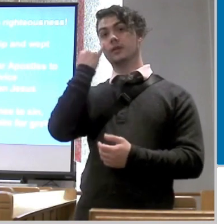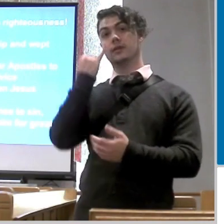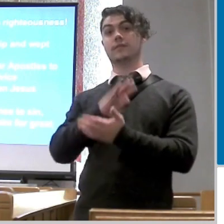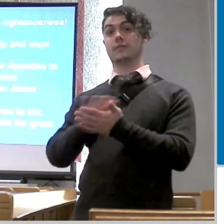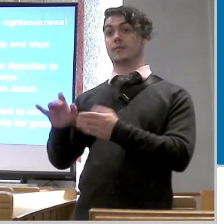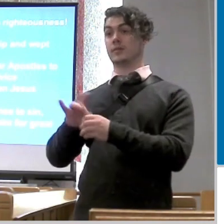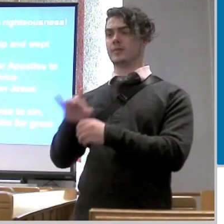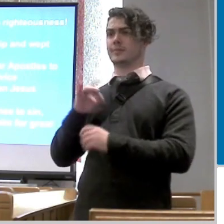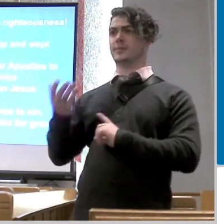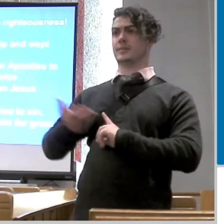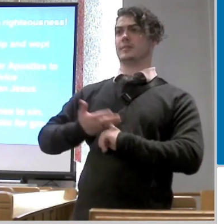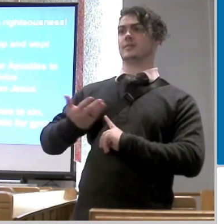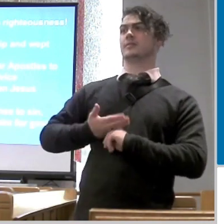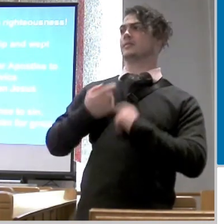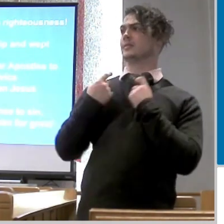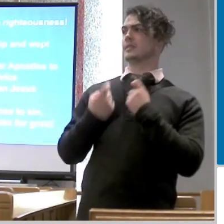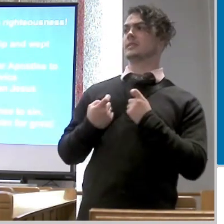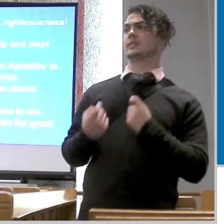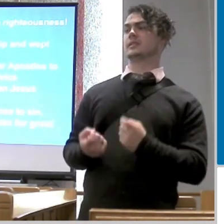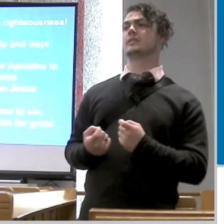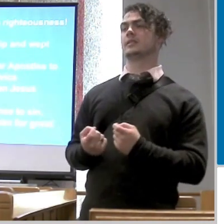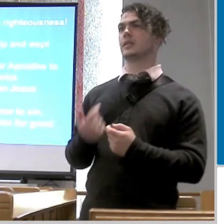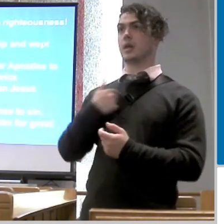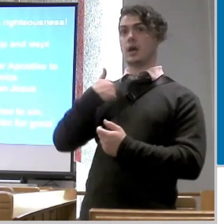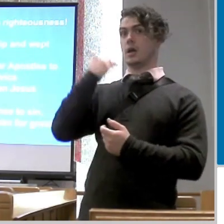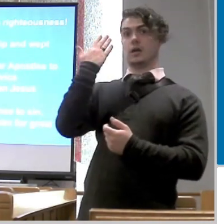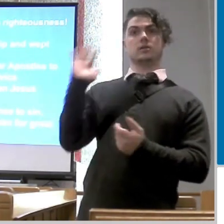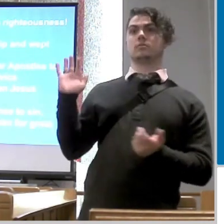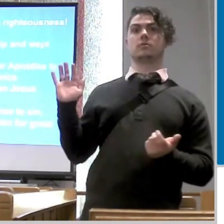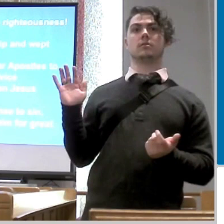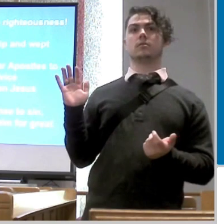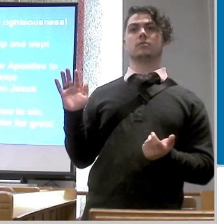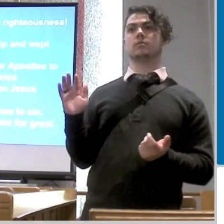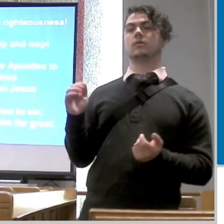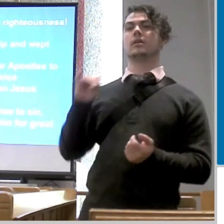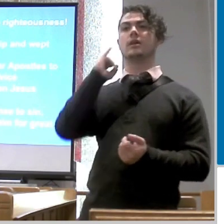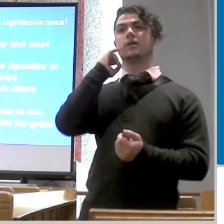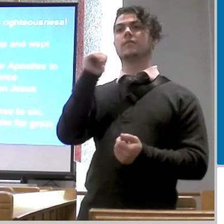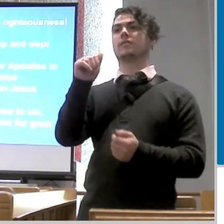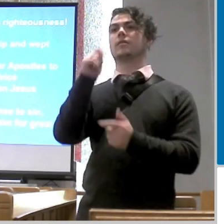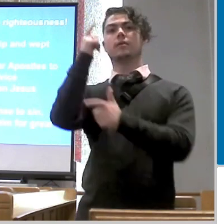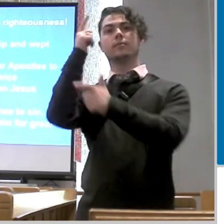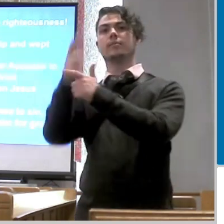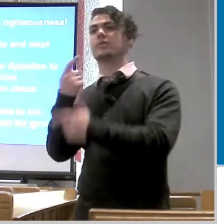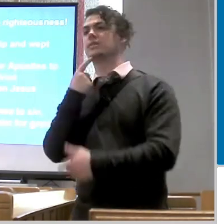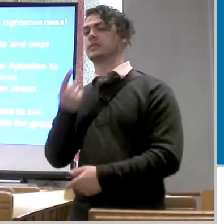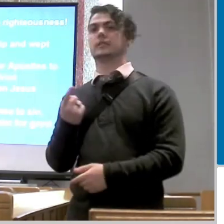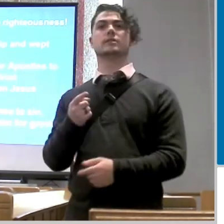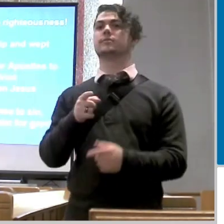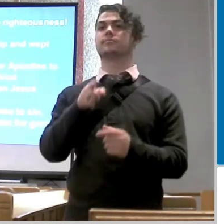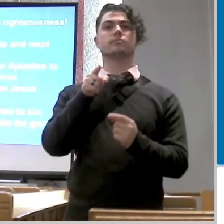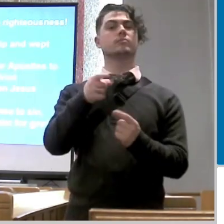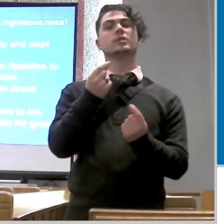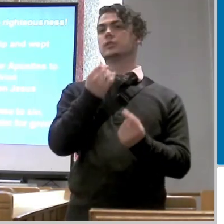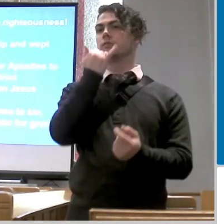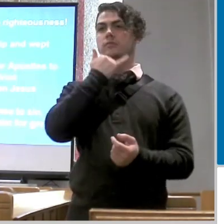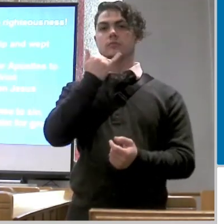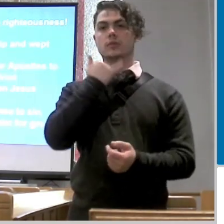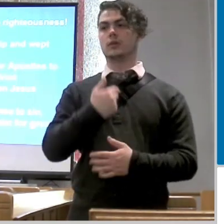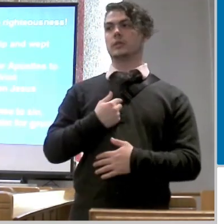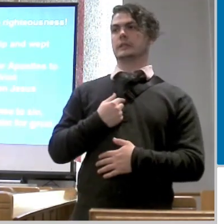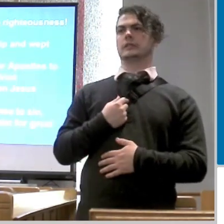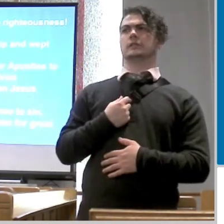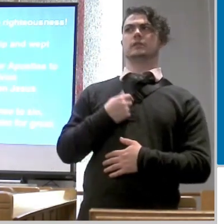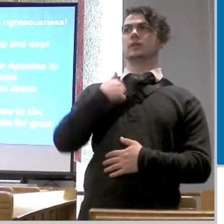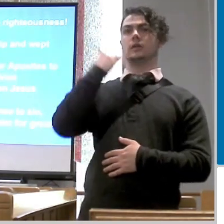i'm not aware of right maybe you come and you say rob you know what when you did this and i say wow i'm sorry i didn't realize i did that